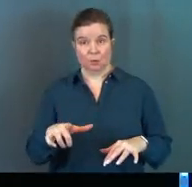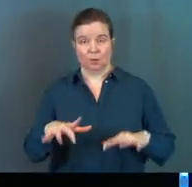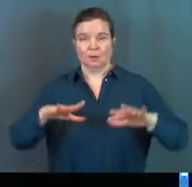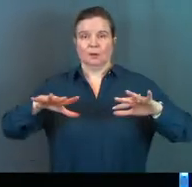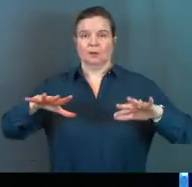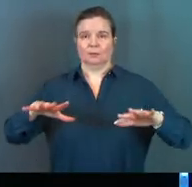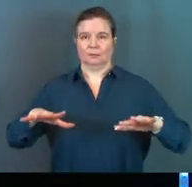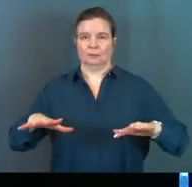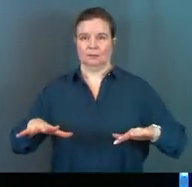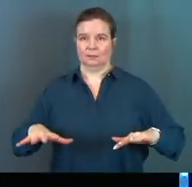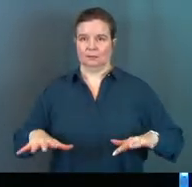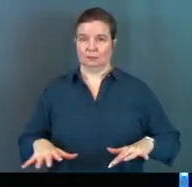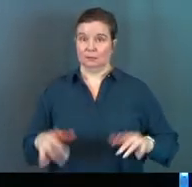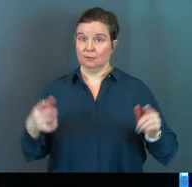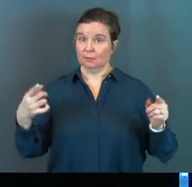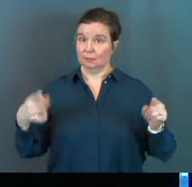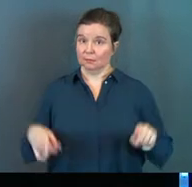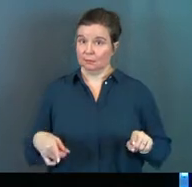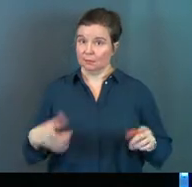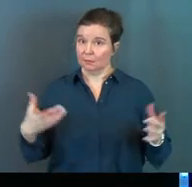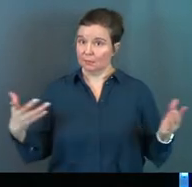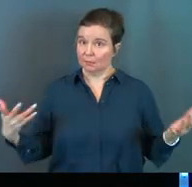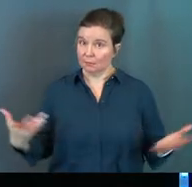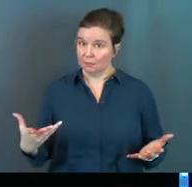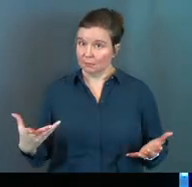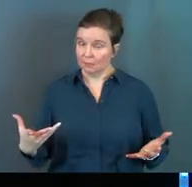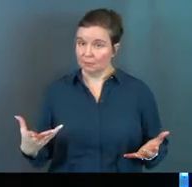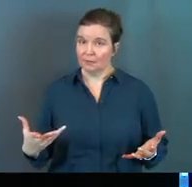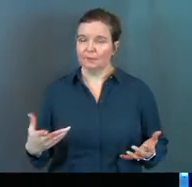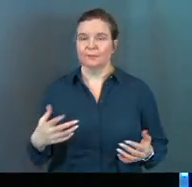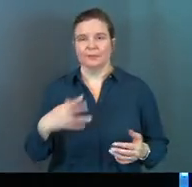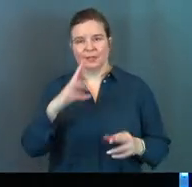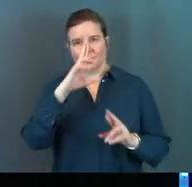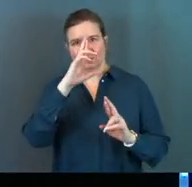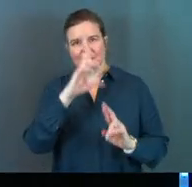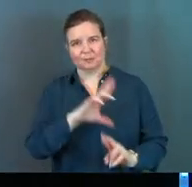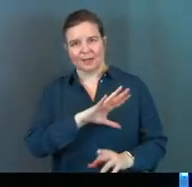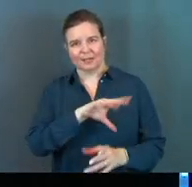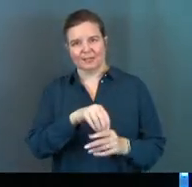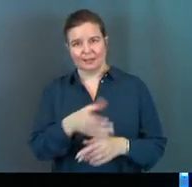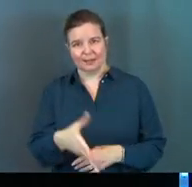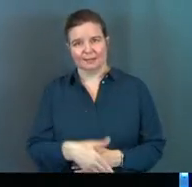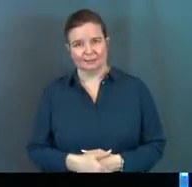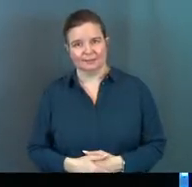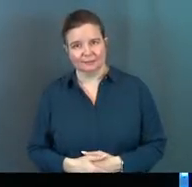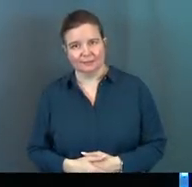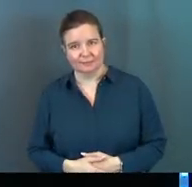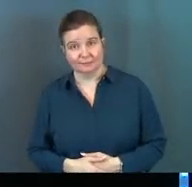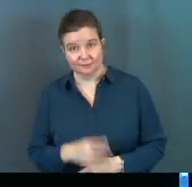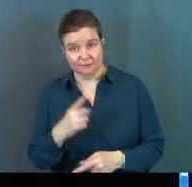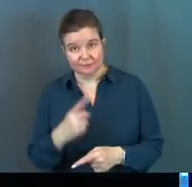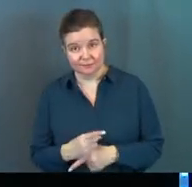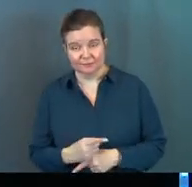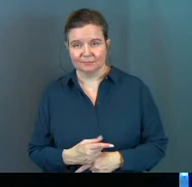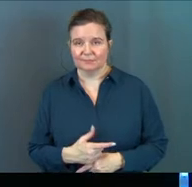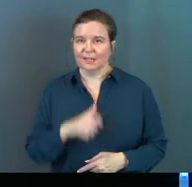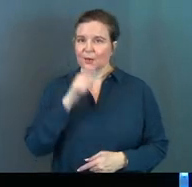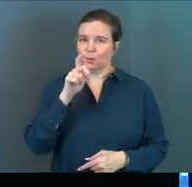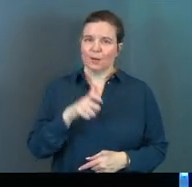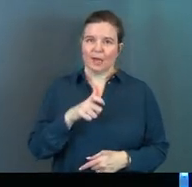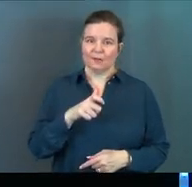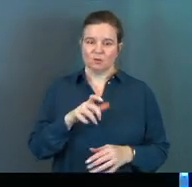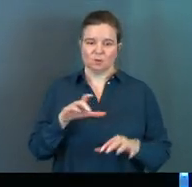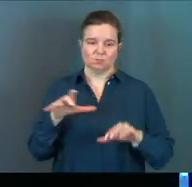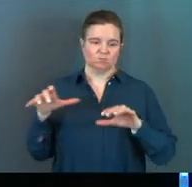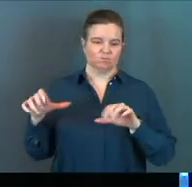who takes the volume down, there's respect in that, right? I don't have to